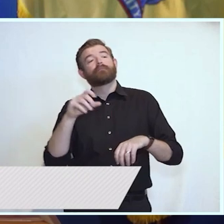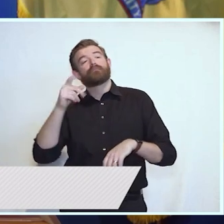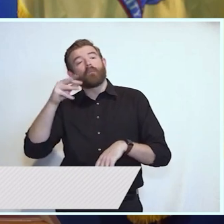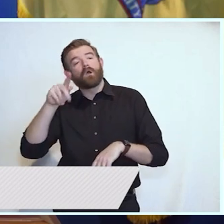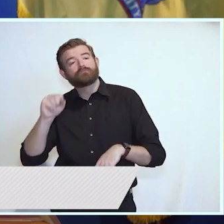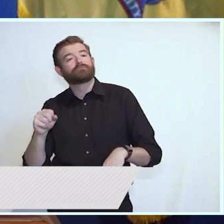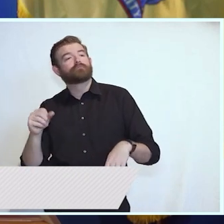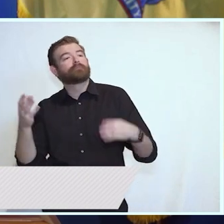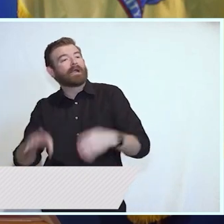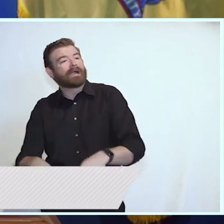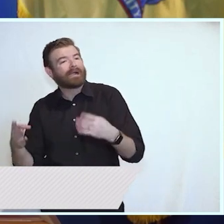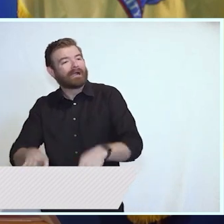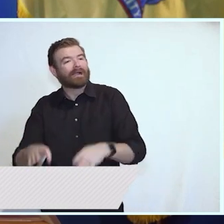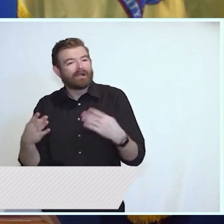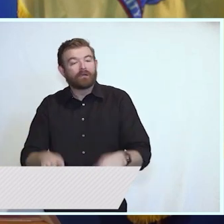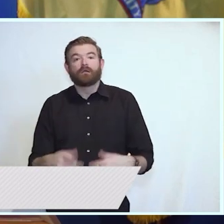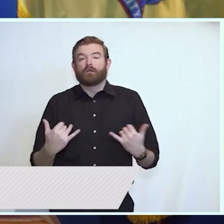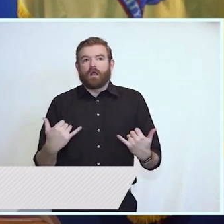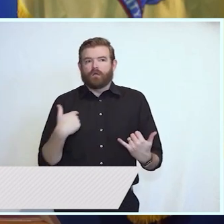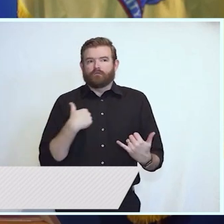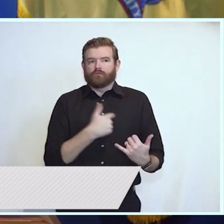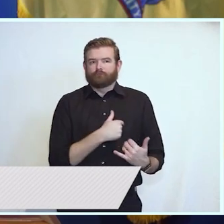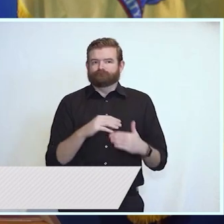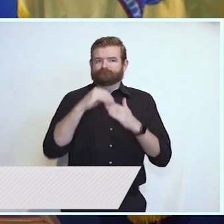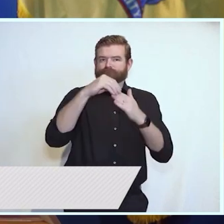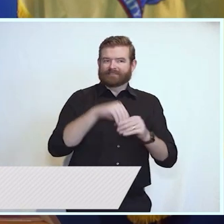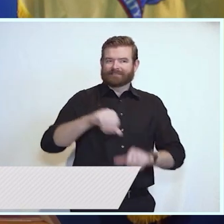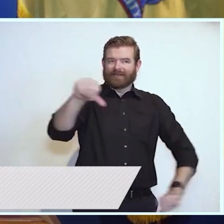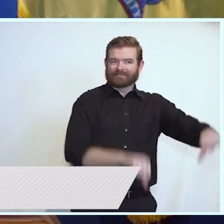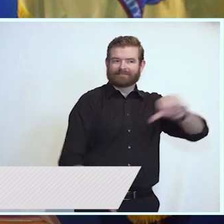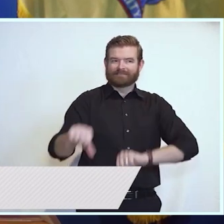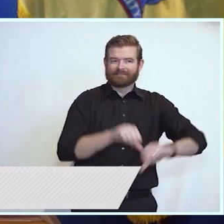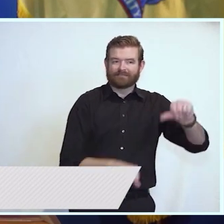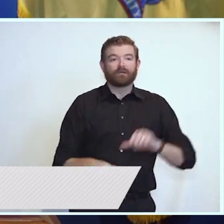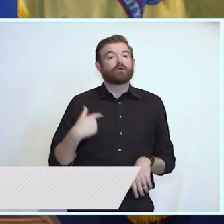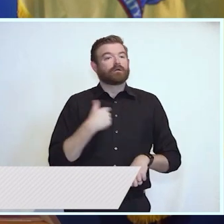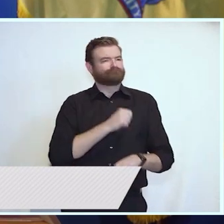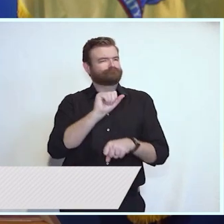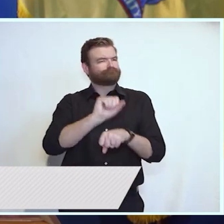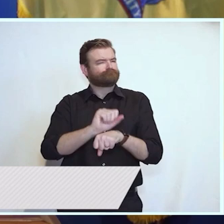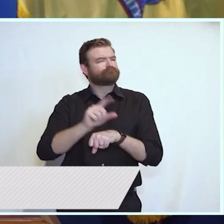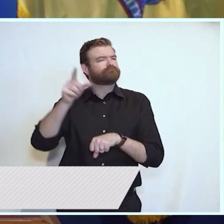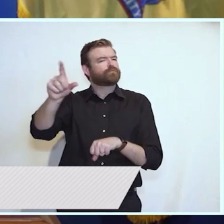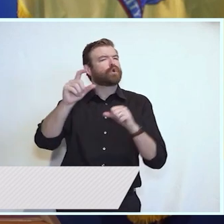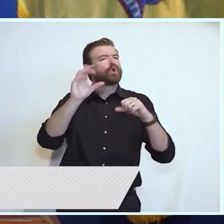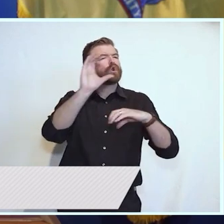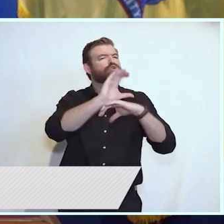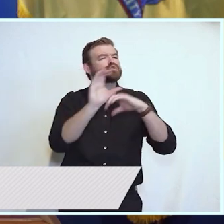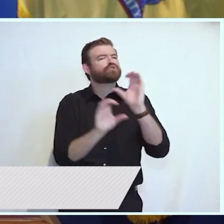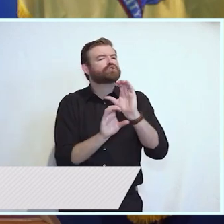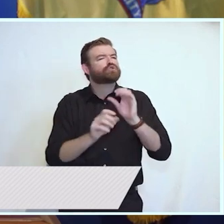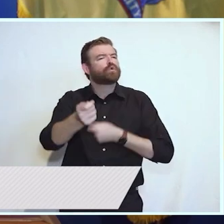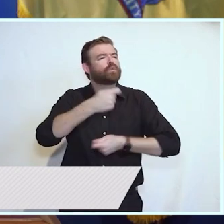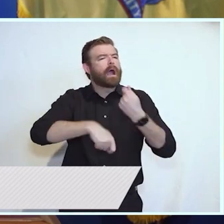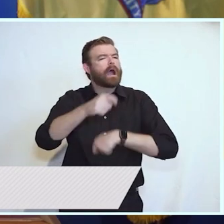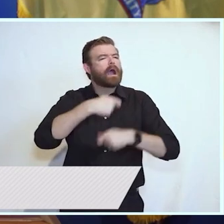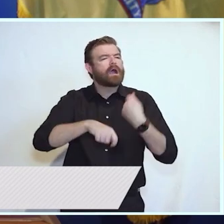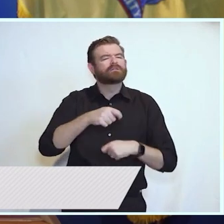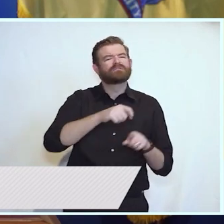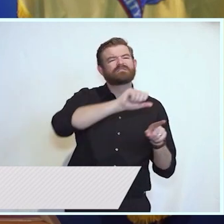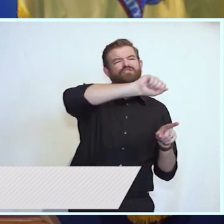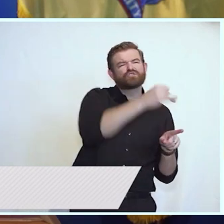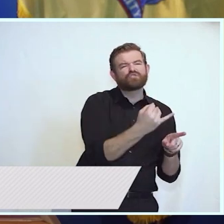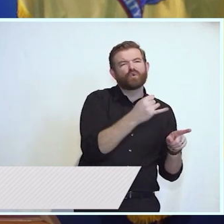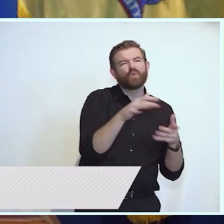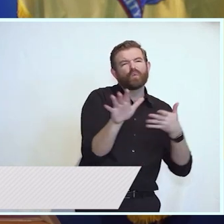They're going to work in the construction trades from the South Jersey wind port rising in Salem County to the Paulsboro Marine Terminal